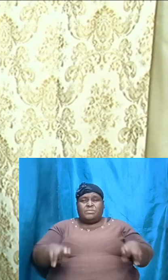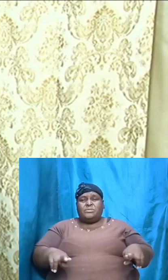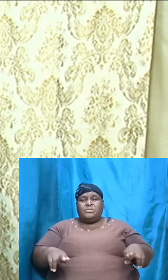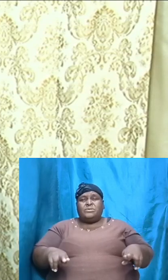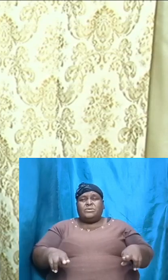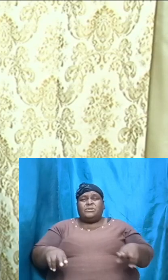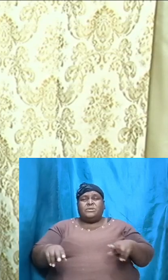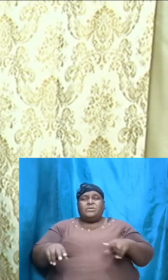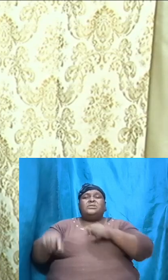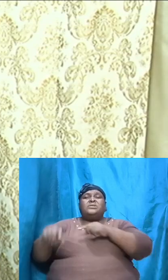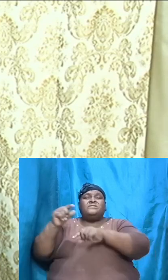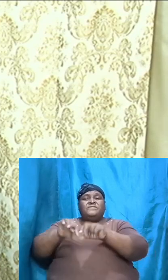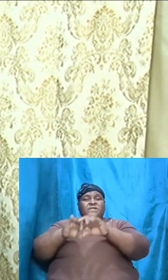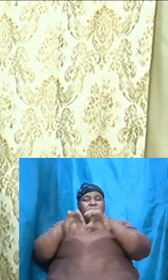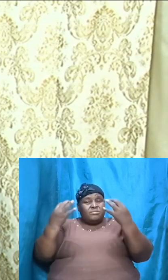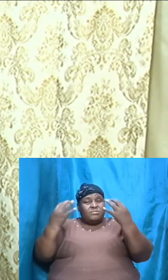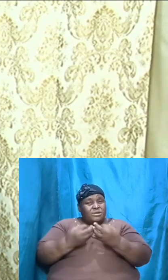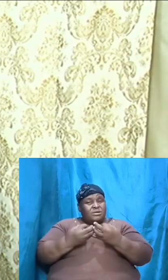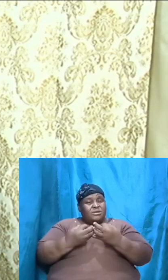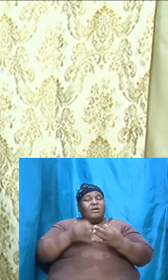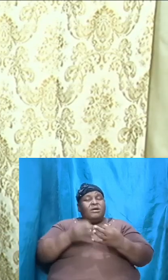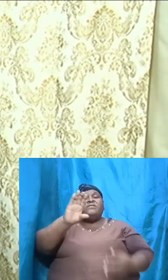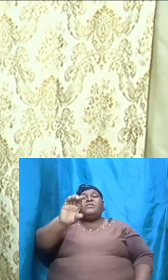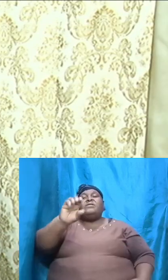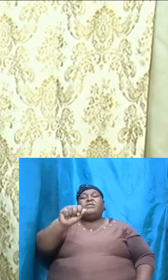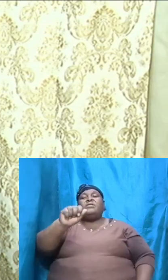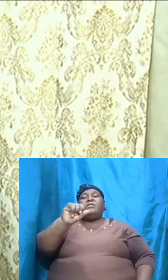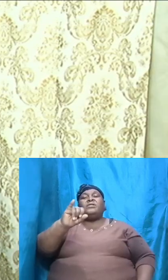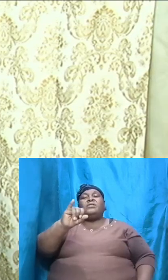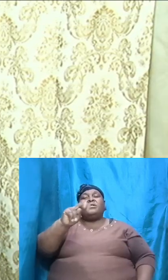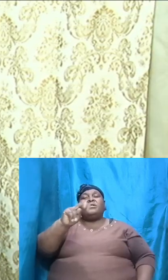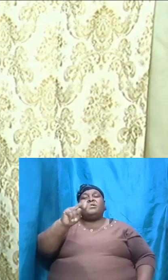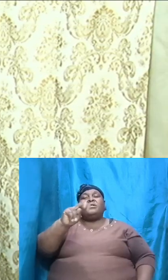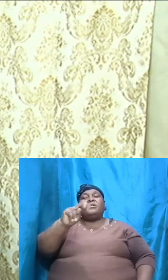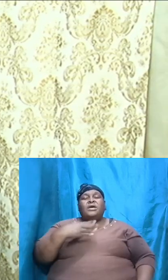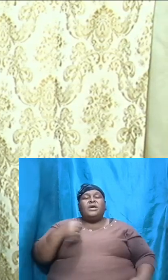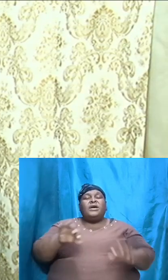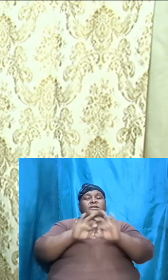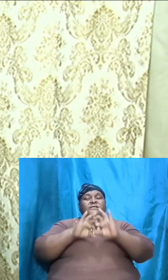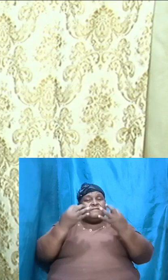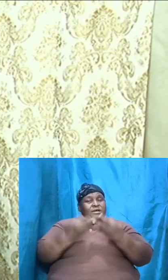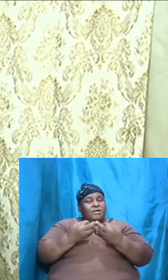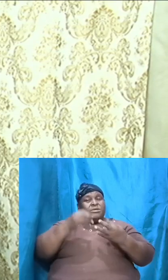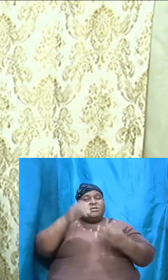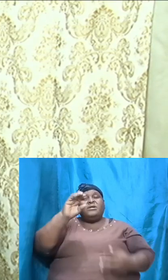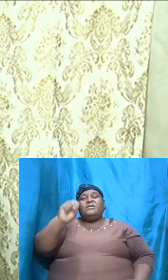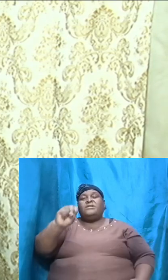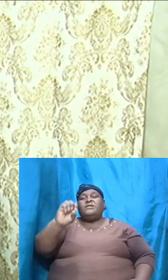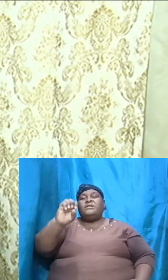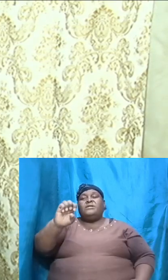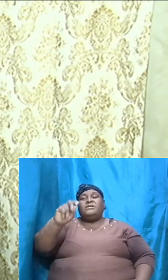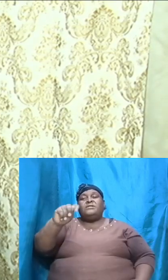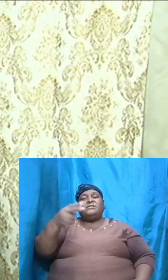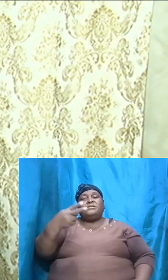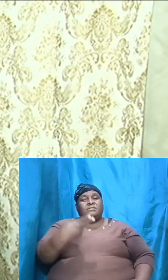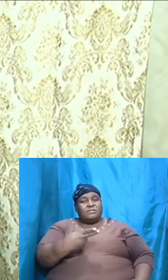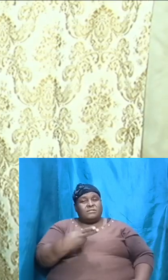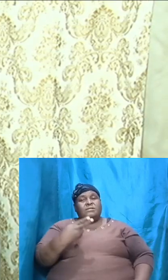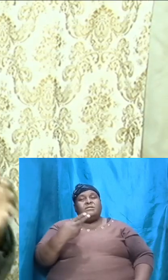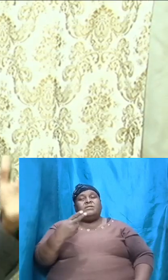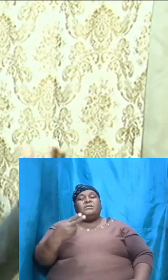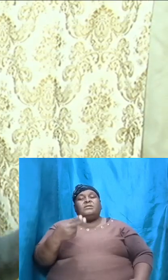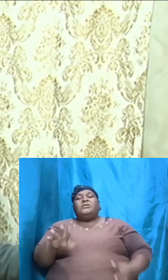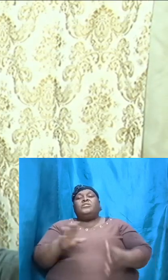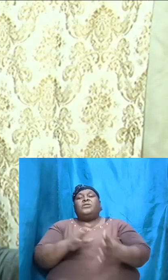lineage of Cain. They eventually came together because by the time we reached down to Noah's period, the Bible said